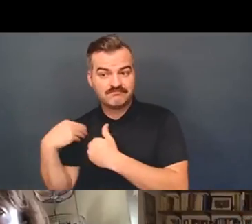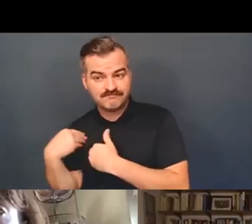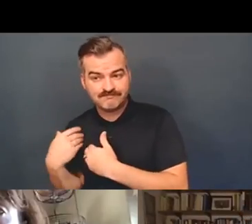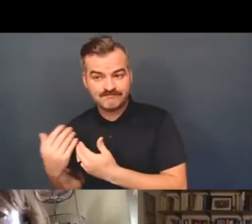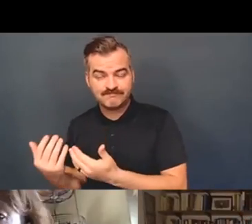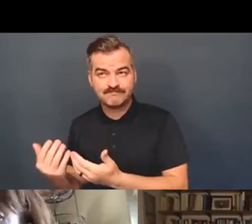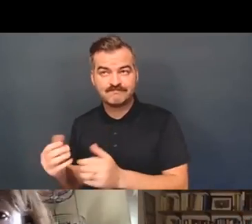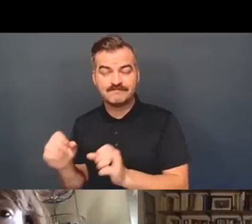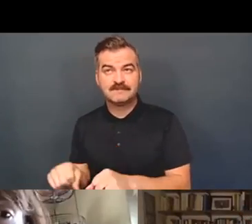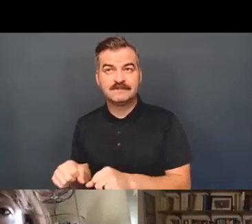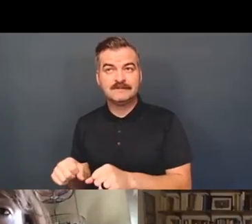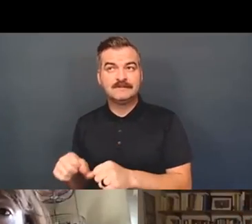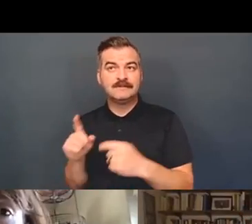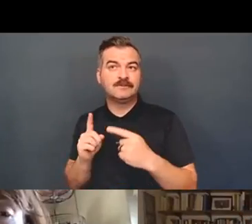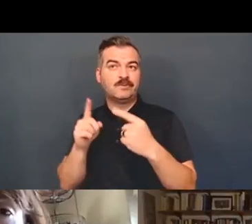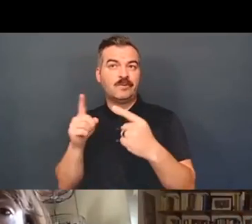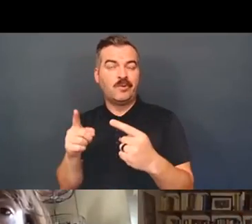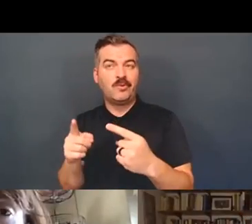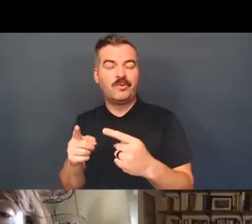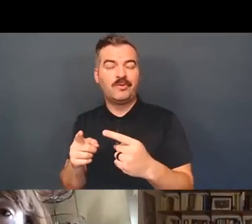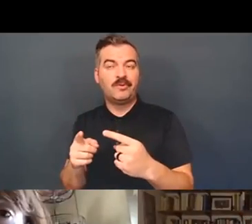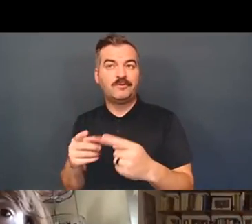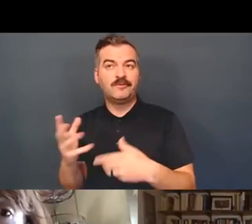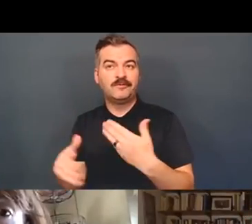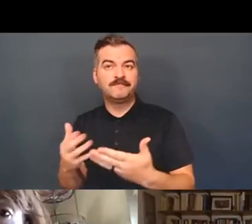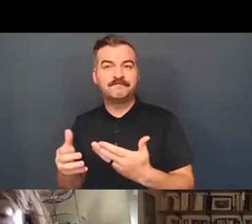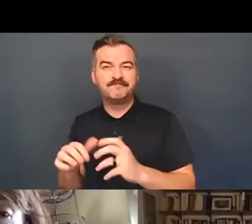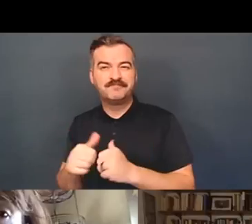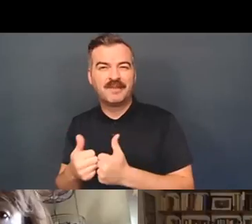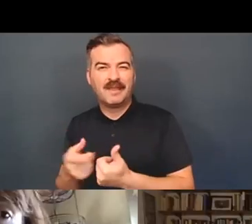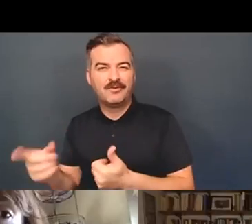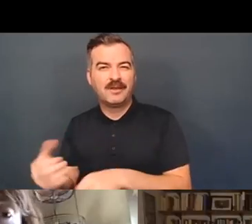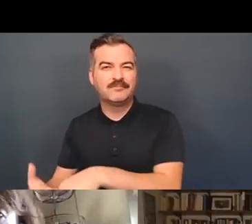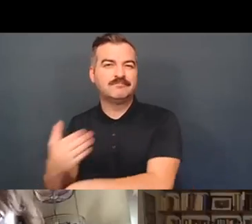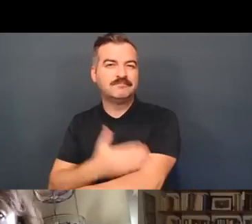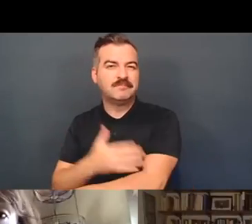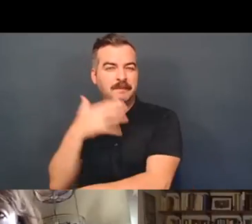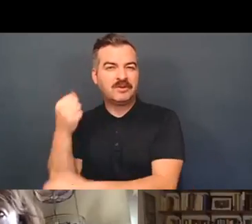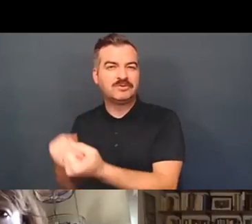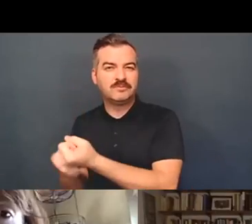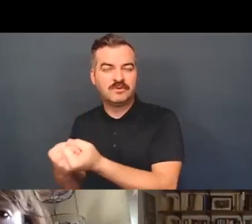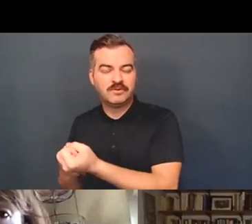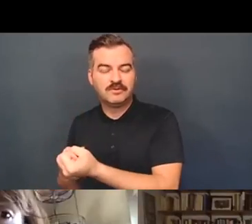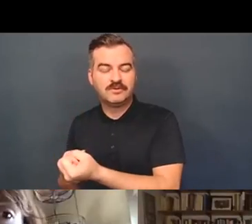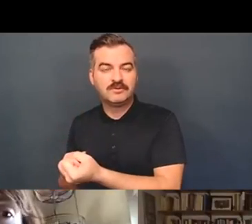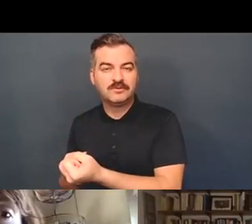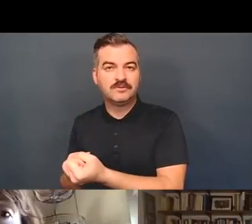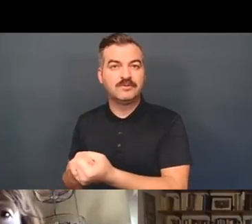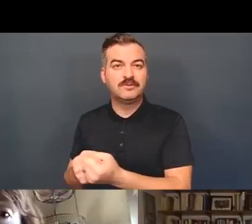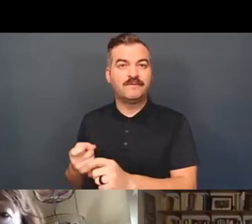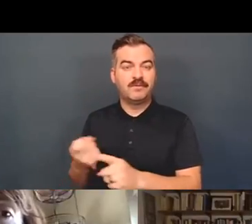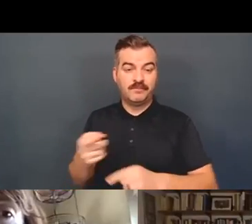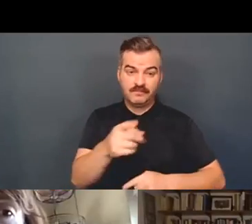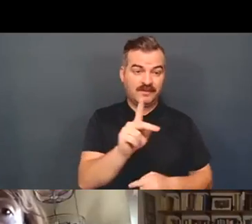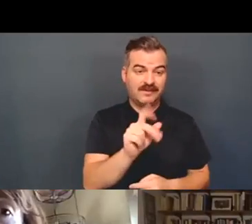kind of go after the ways that that can be better supported, directly addressed by Katie